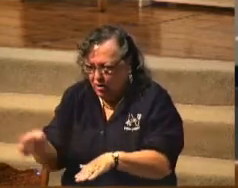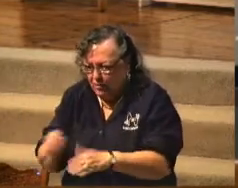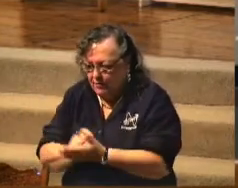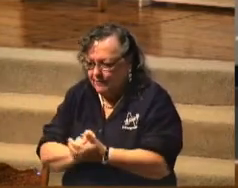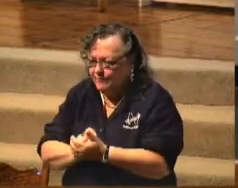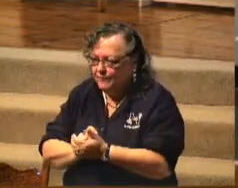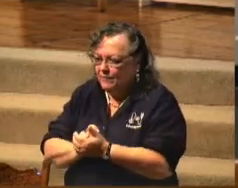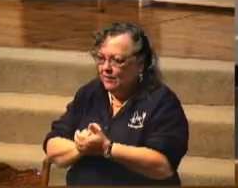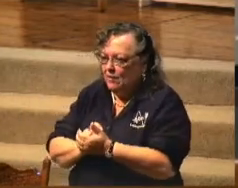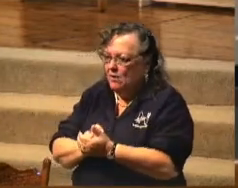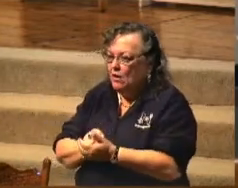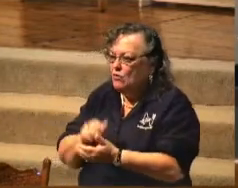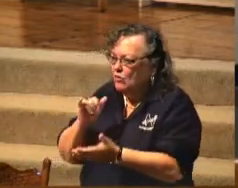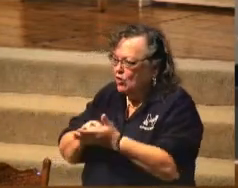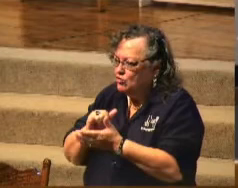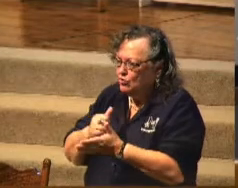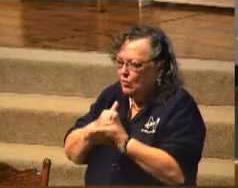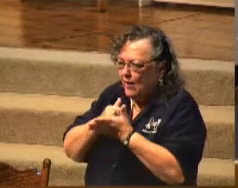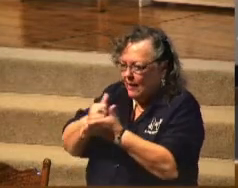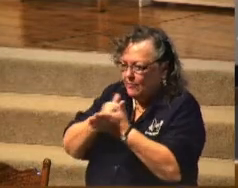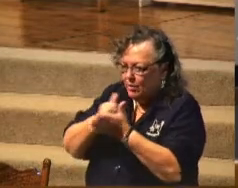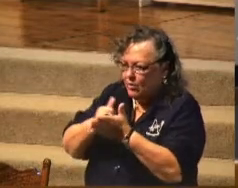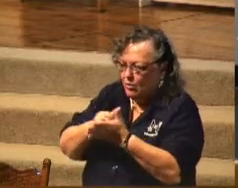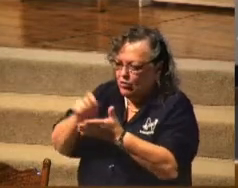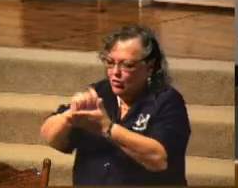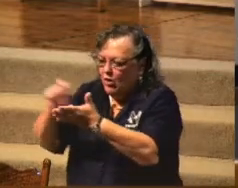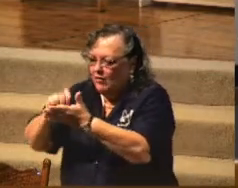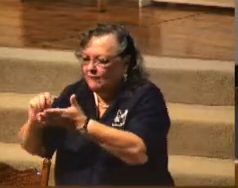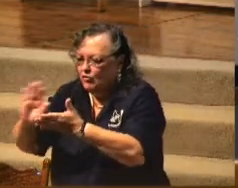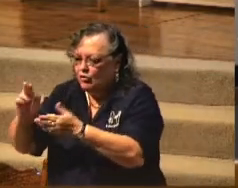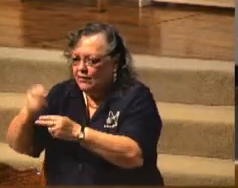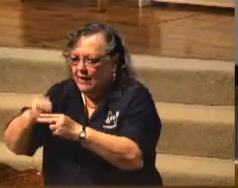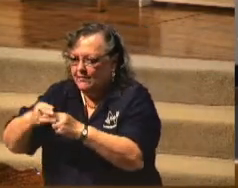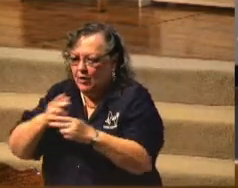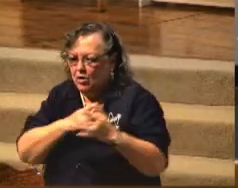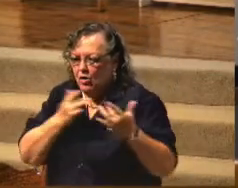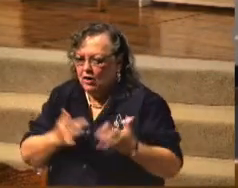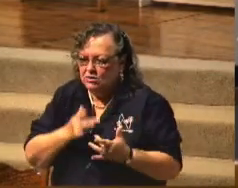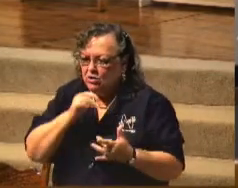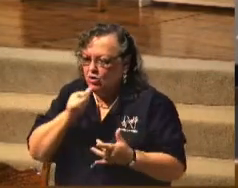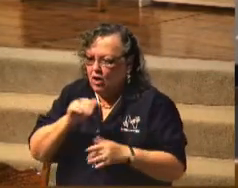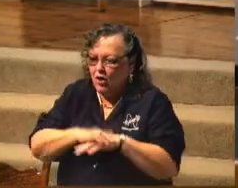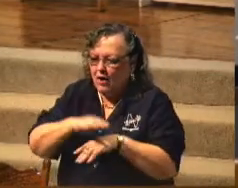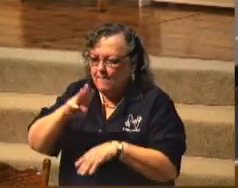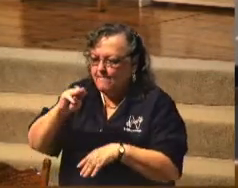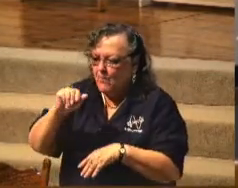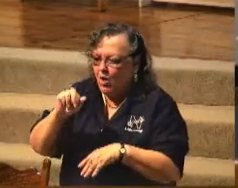you will remember you. Carve your name on hearts, not on marble.